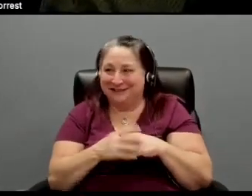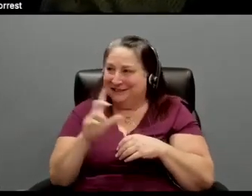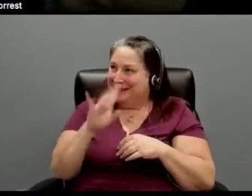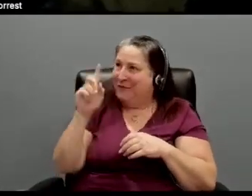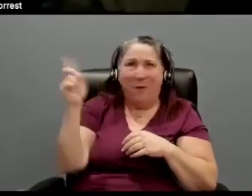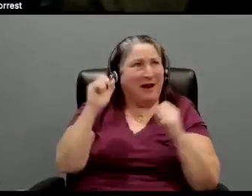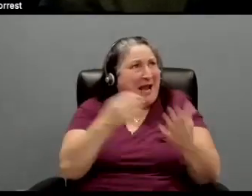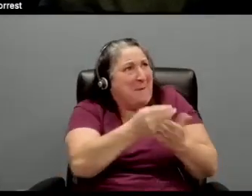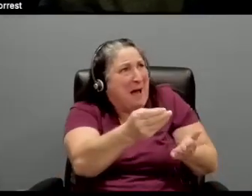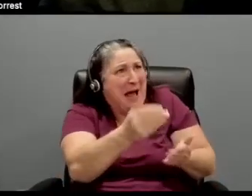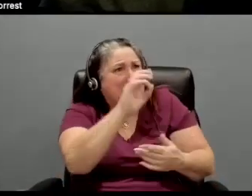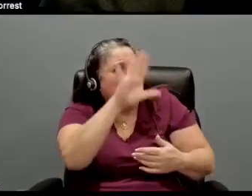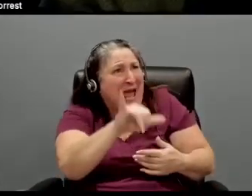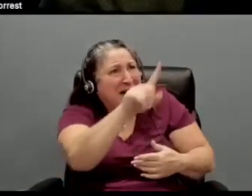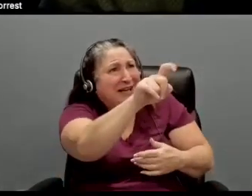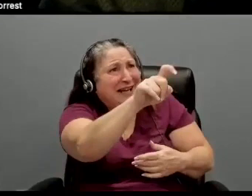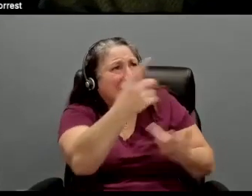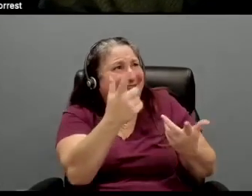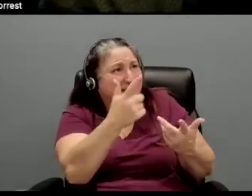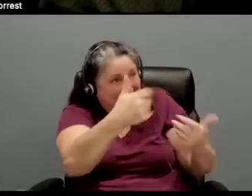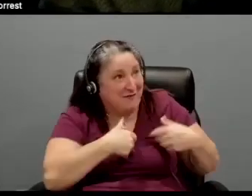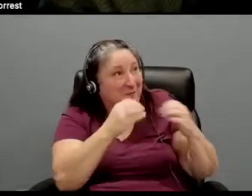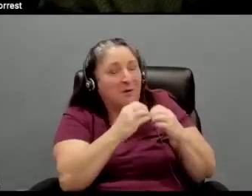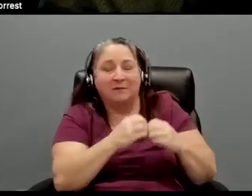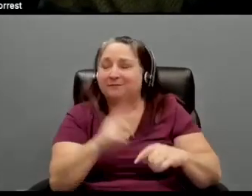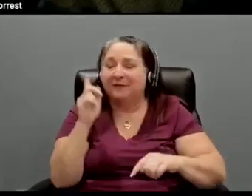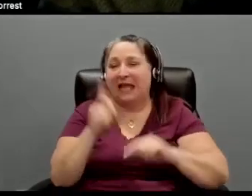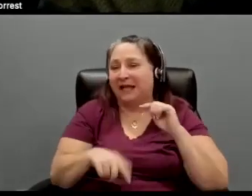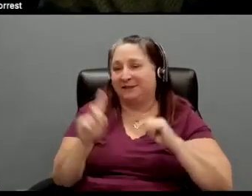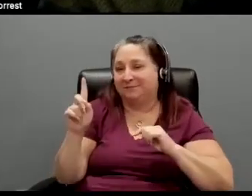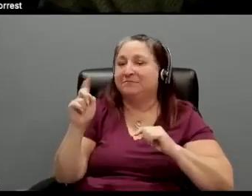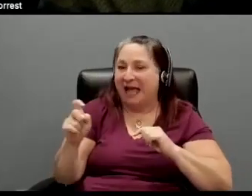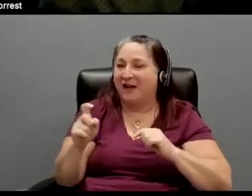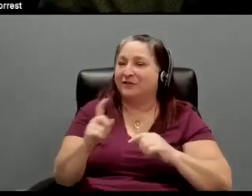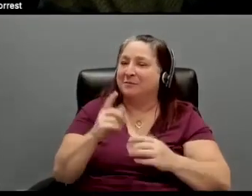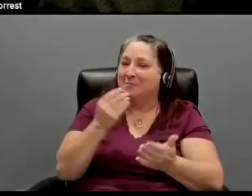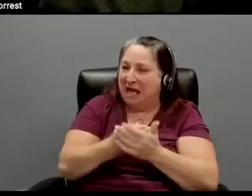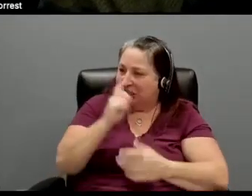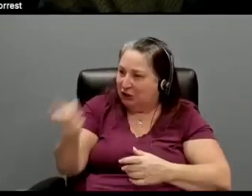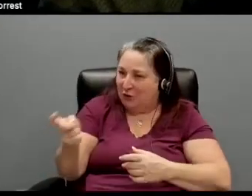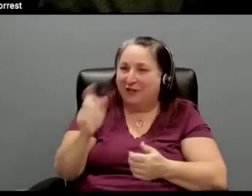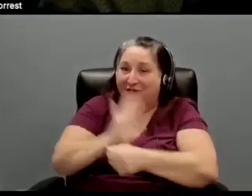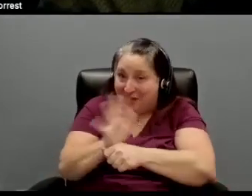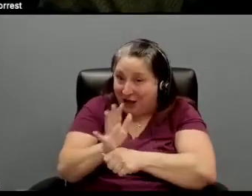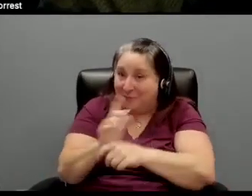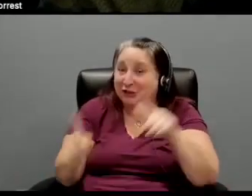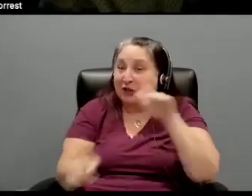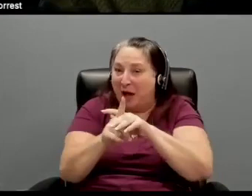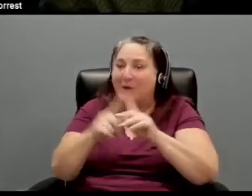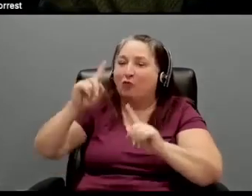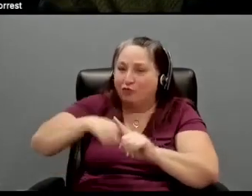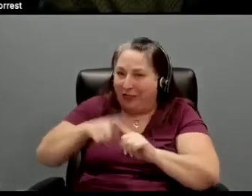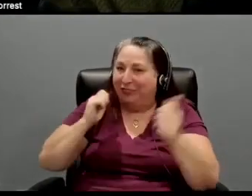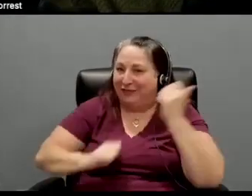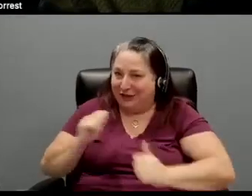we buy these Barry? Do you have. You don't. You have, you have to give money to the film show up. You've got to rent theaters. You've got to